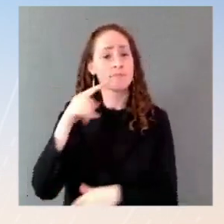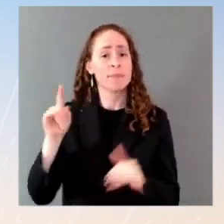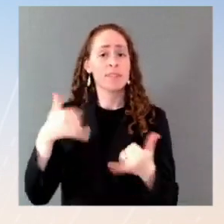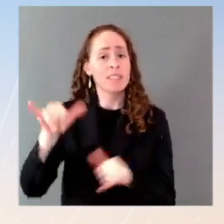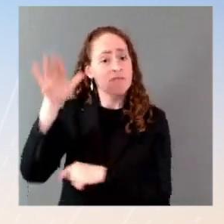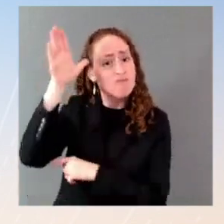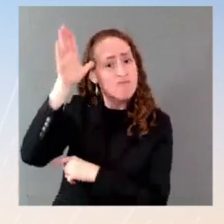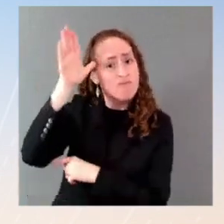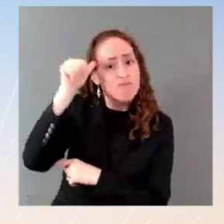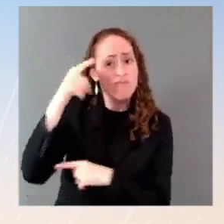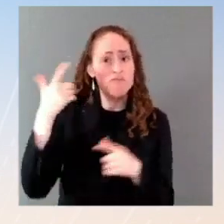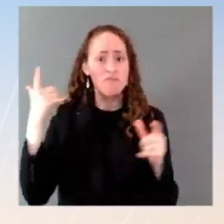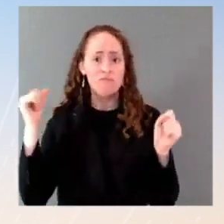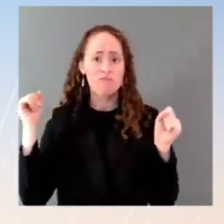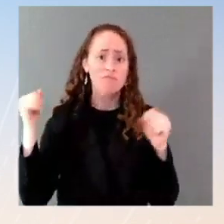And with that, I'd be happy to take your questions. Yes.